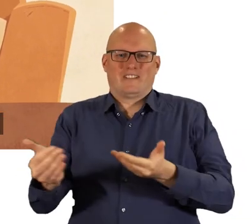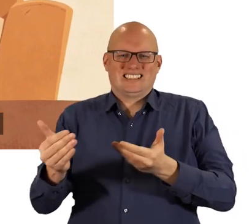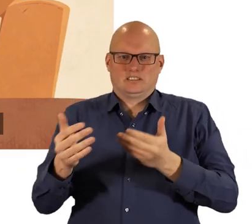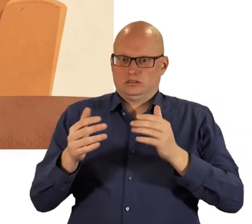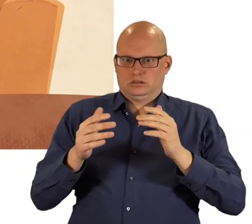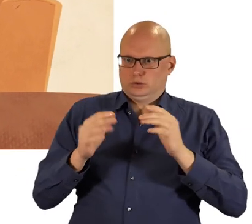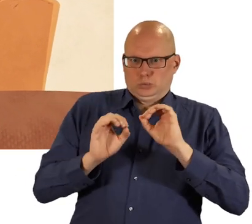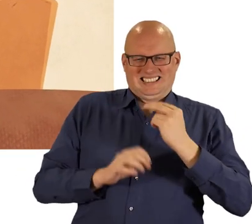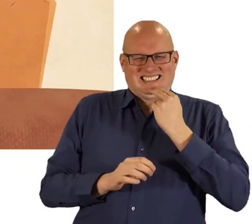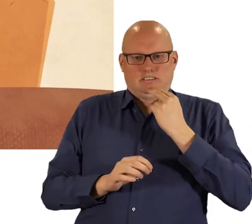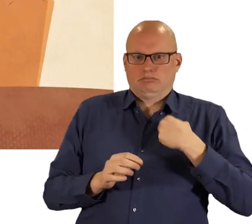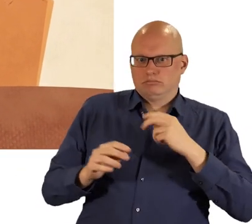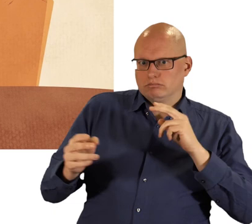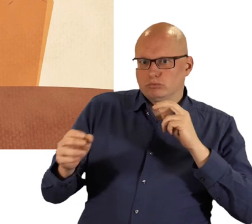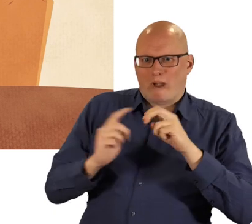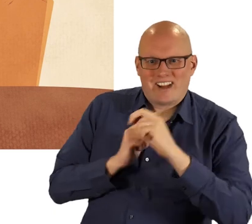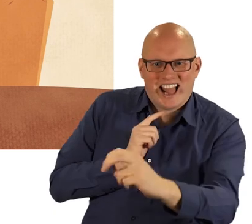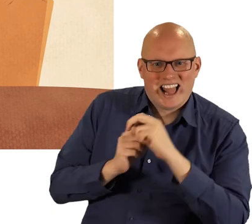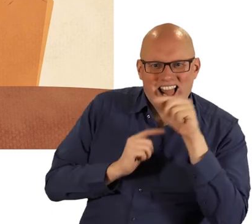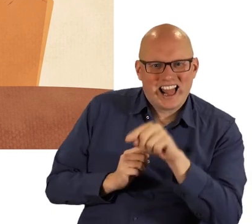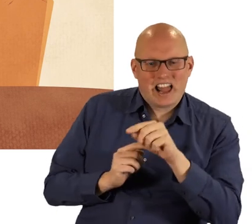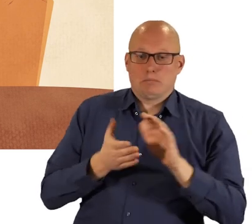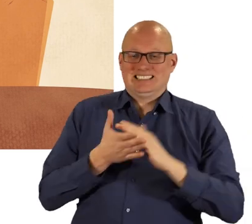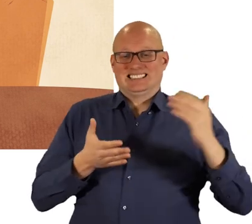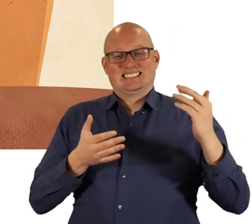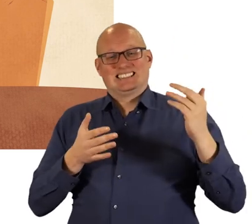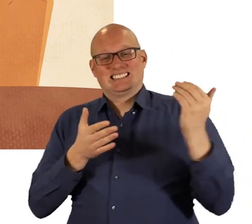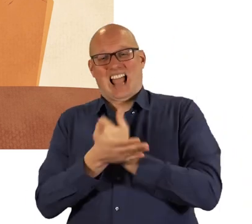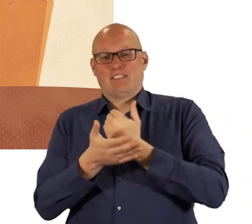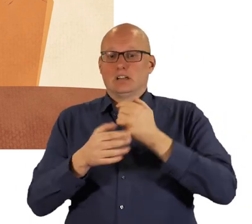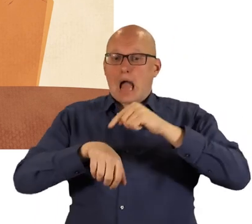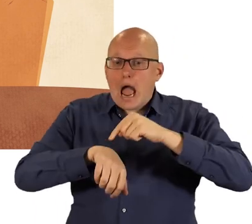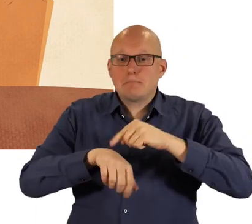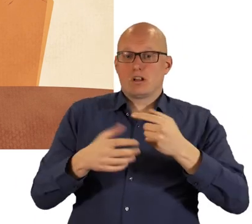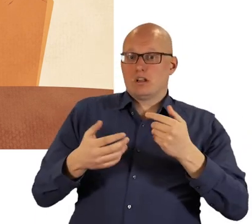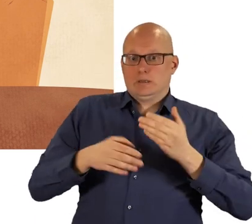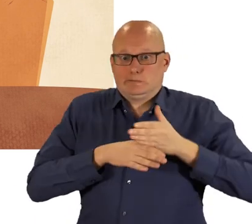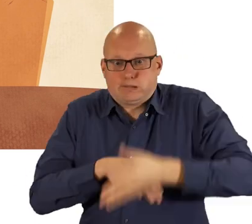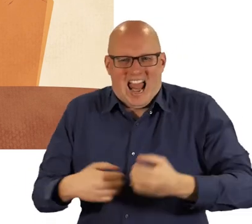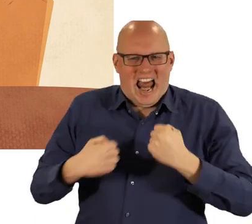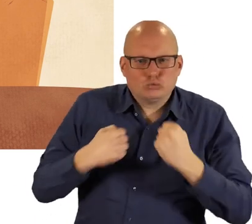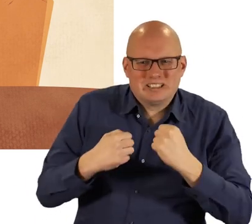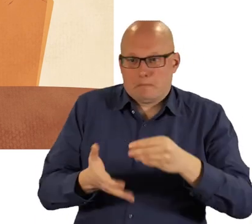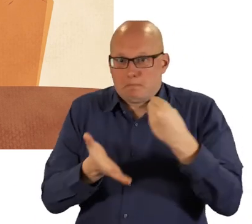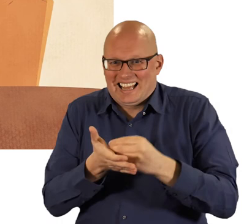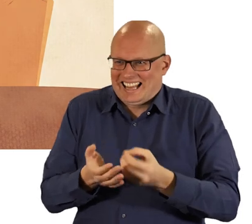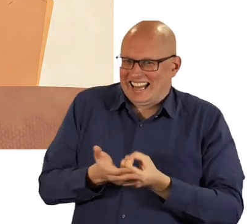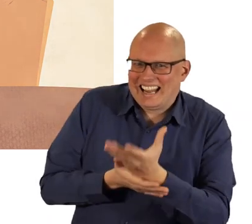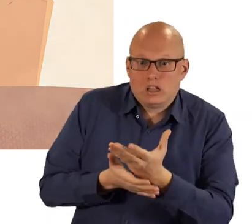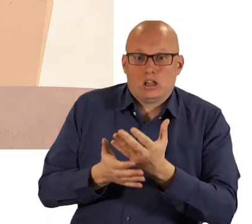standard of service without the disruption of traveling saving you time energy and money